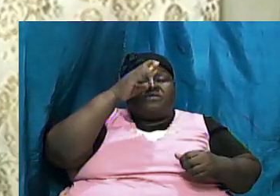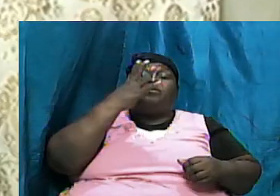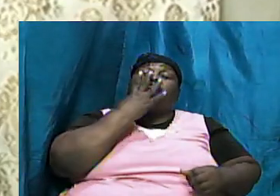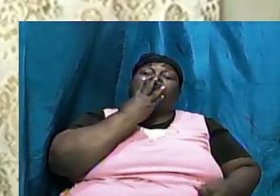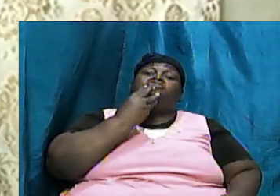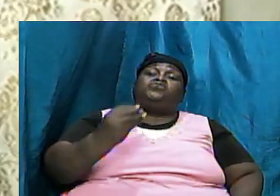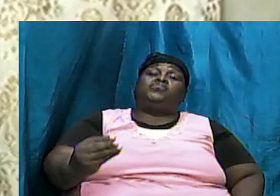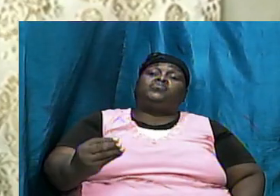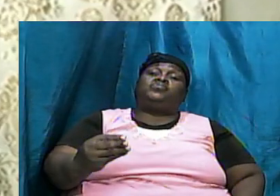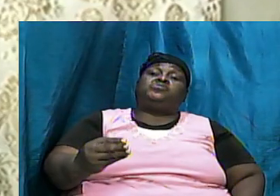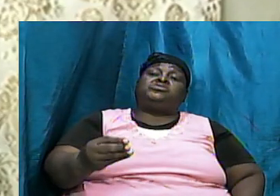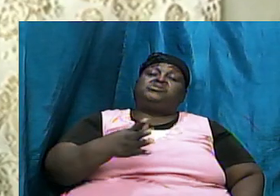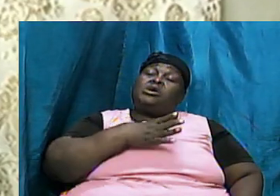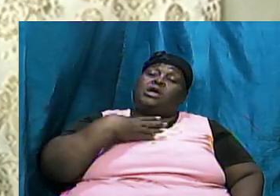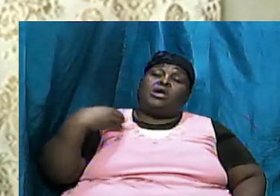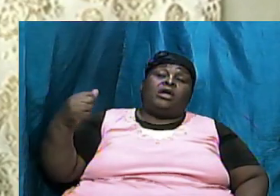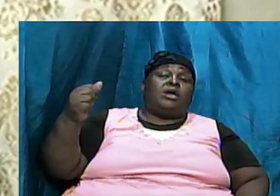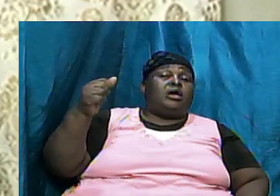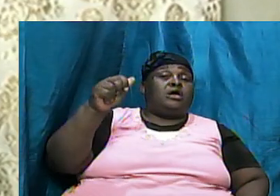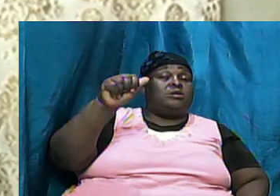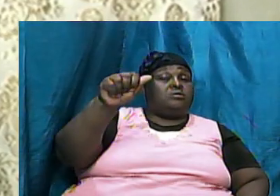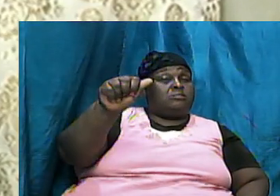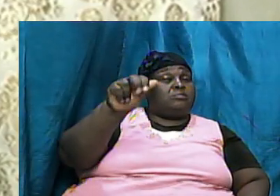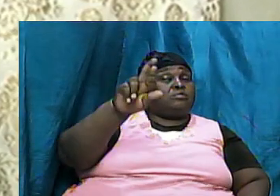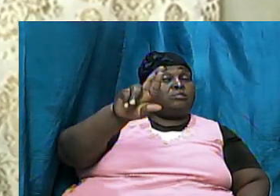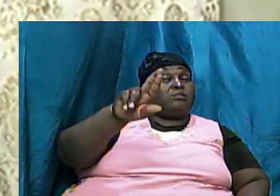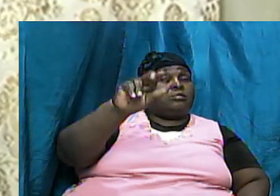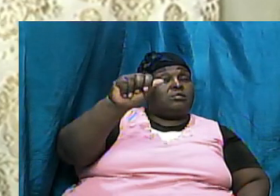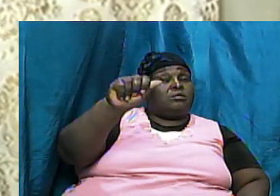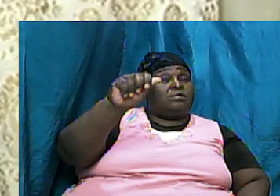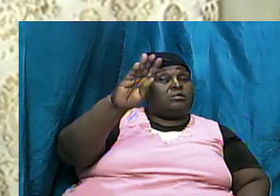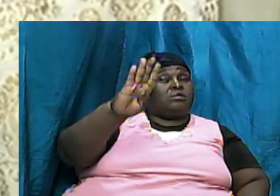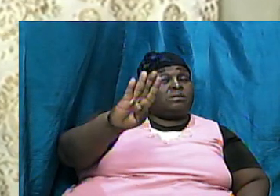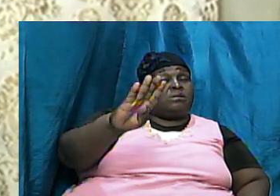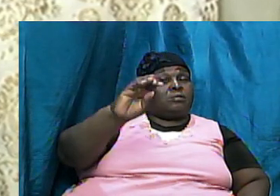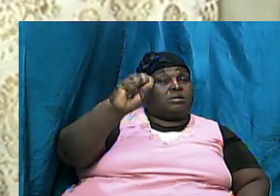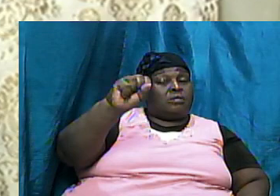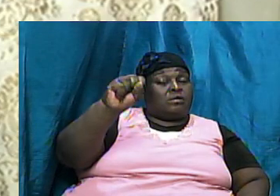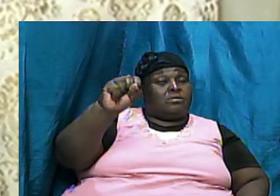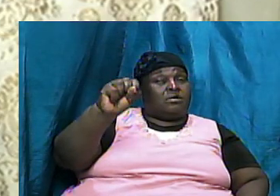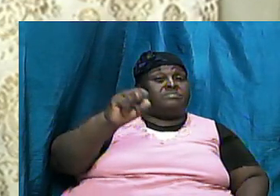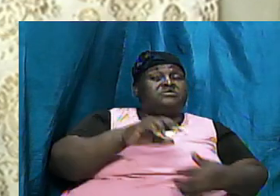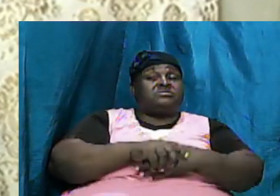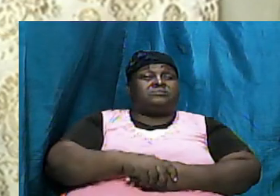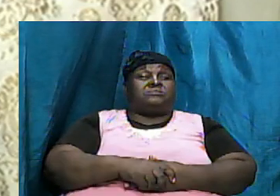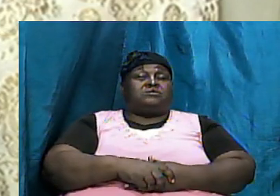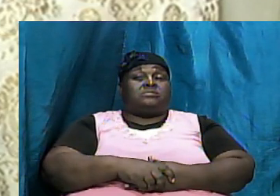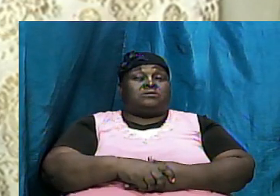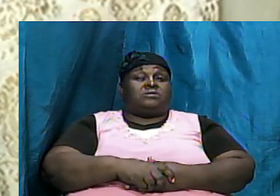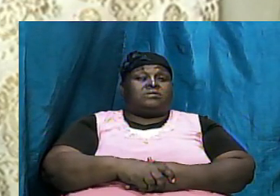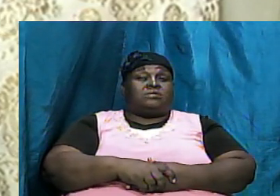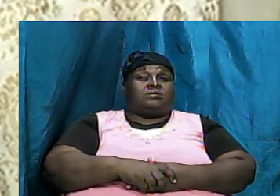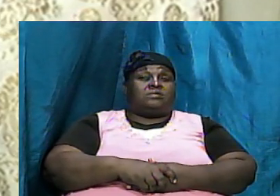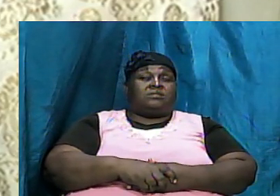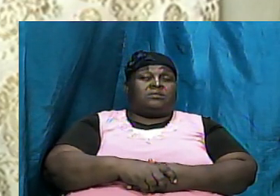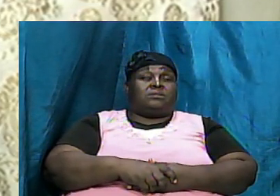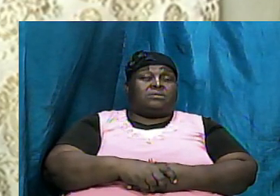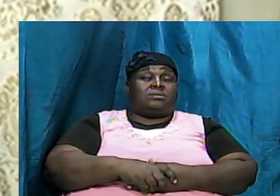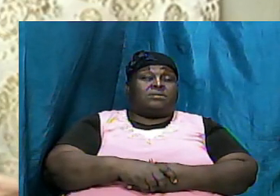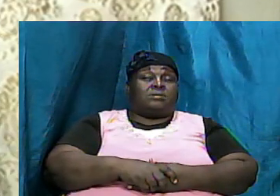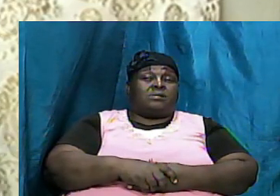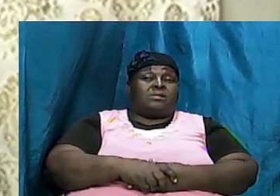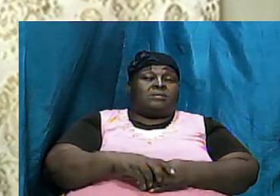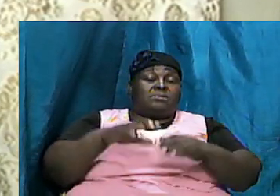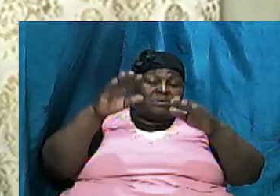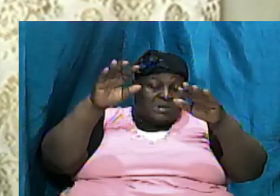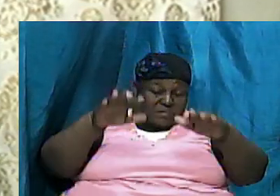so a lot of folks just did not even see or understand that so when a Muslim person speak about their father